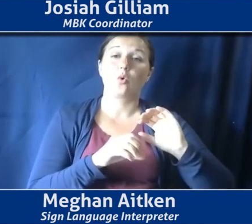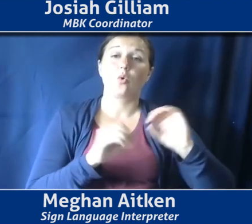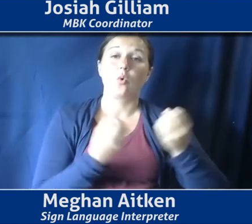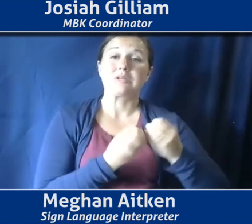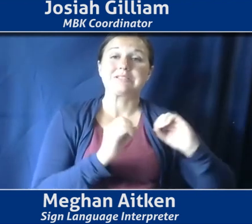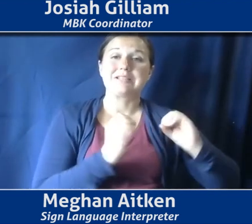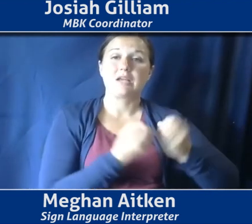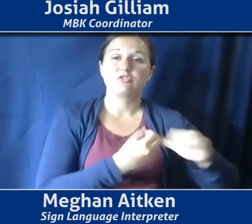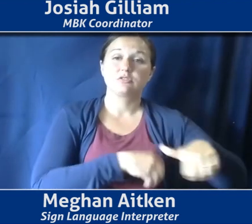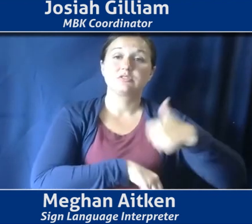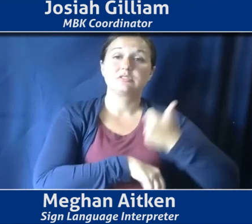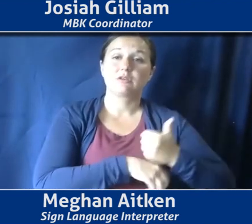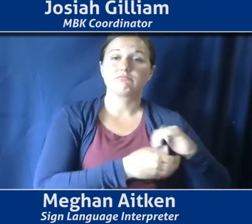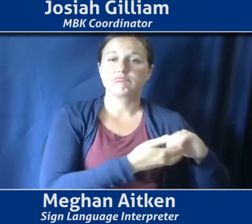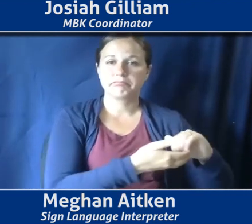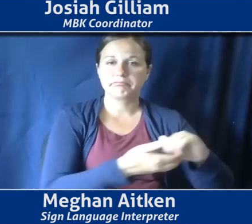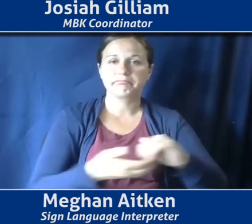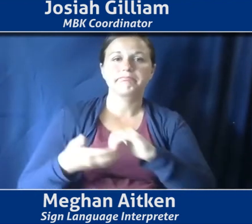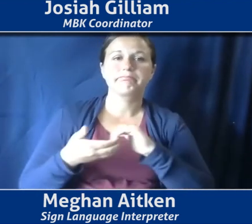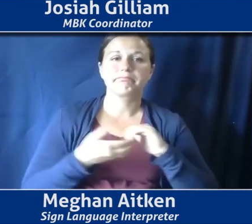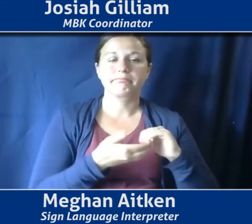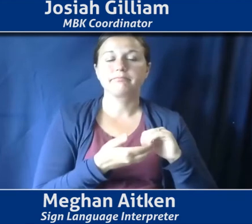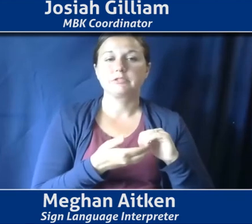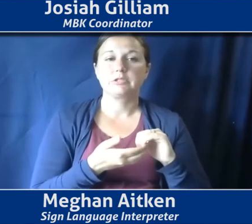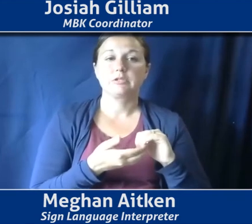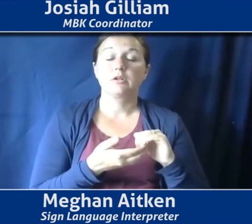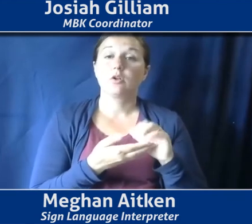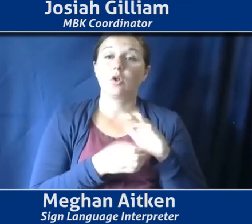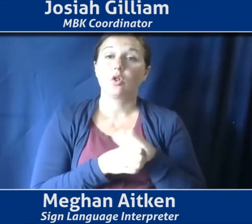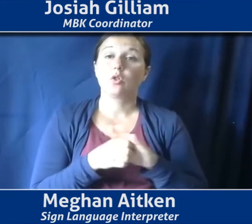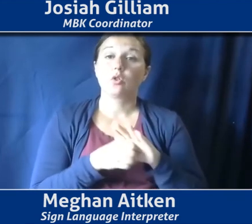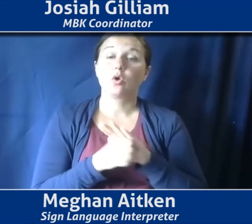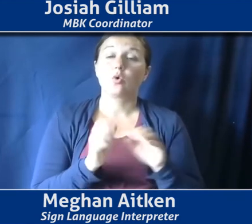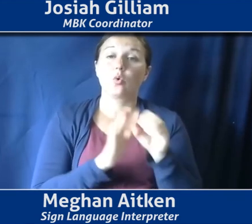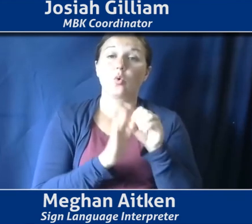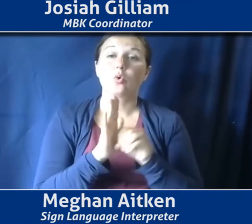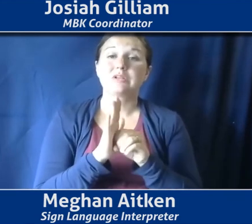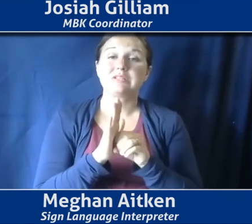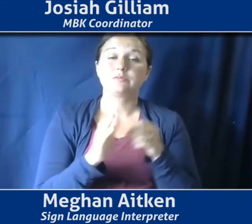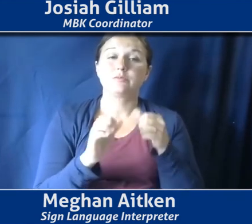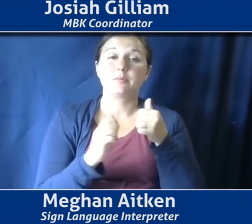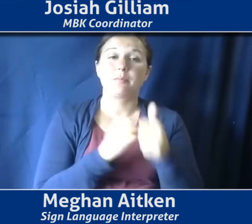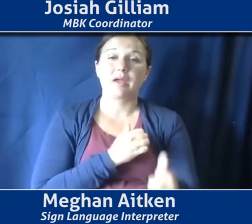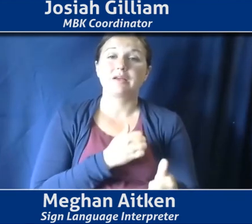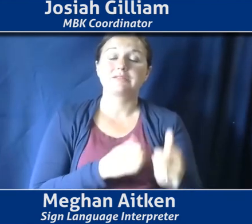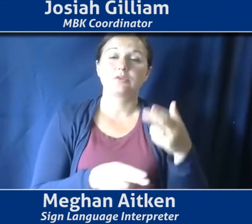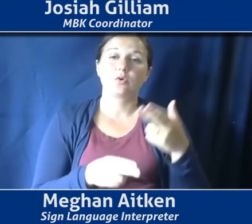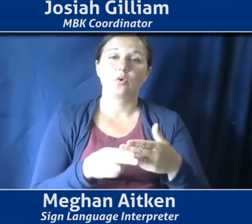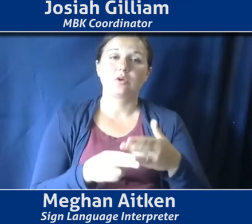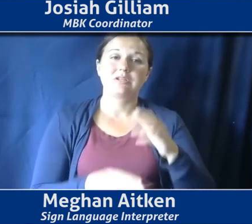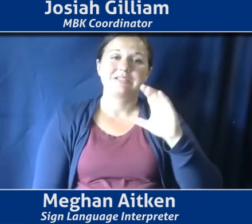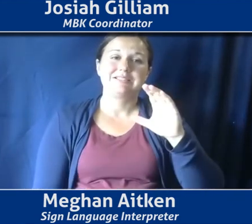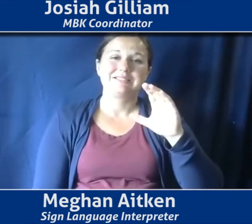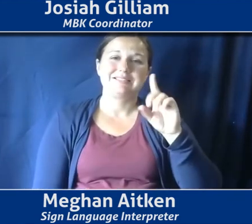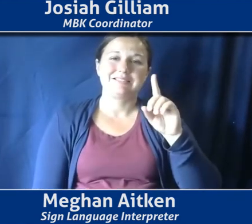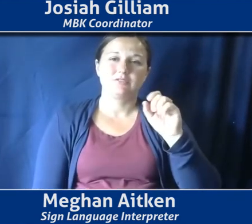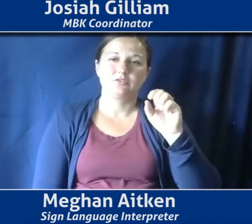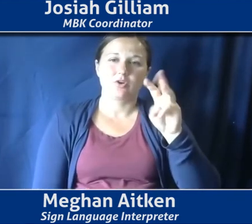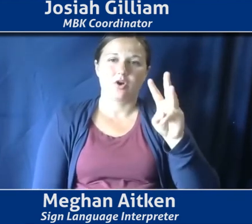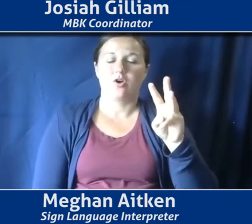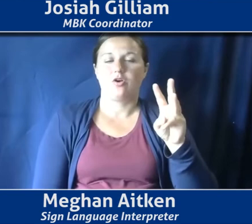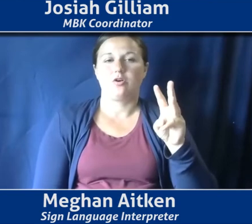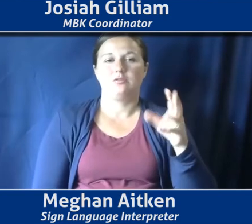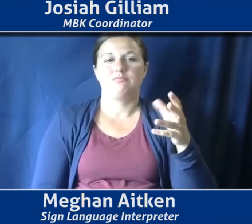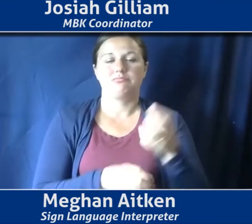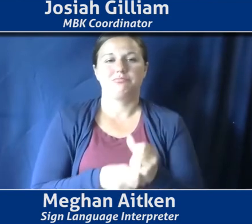in coalition, um, and a local ordinance was passed and it's called a CEDAW ordinance. And CEDAW stands for the convention on the